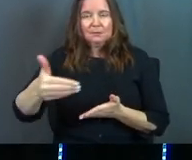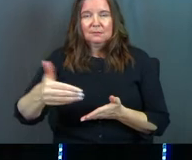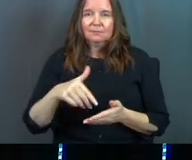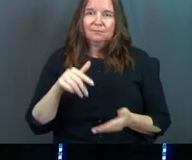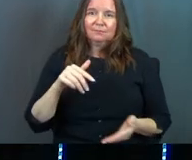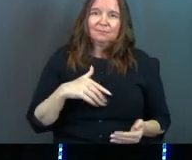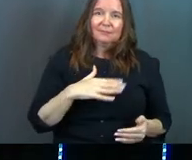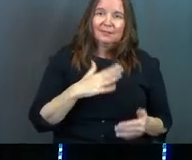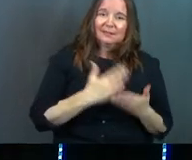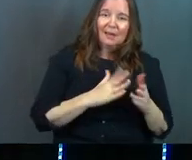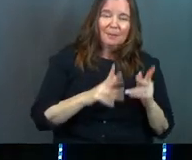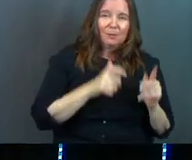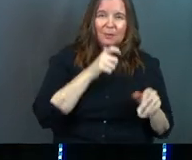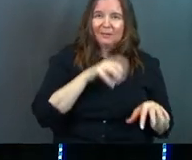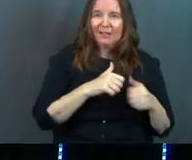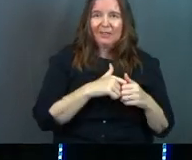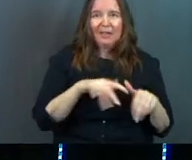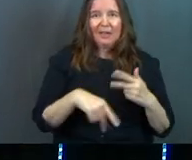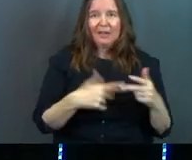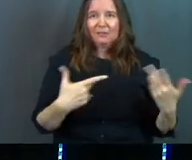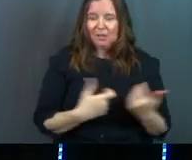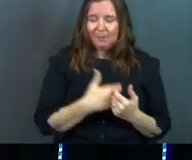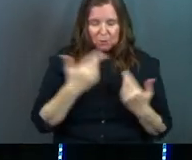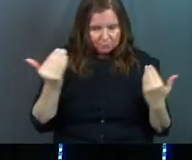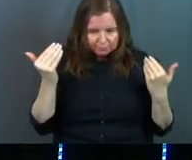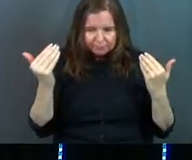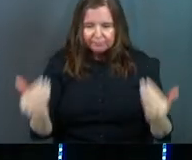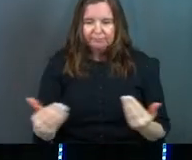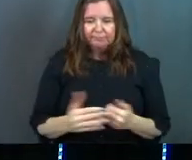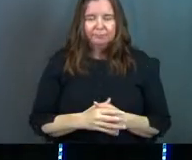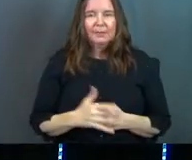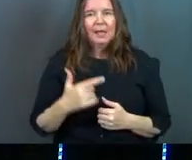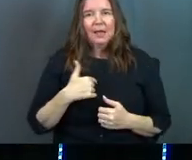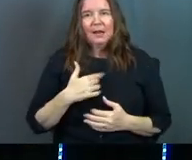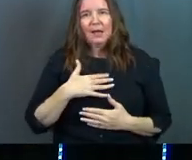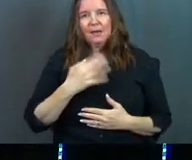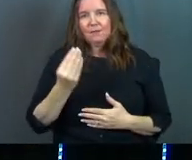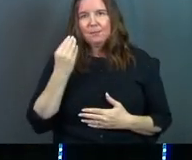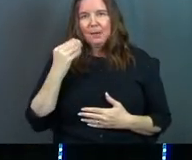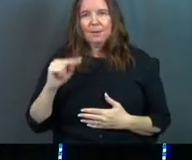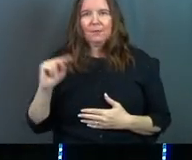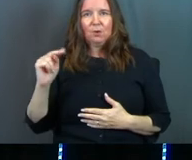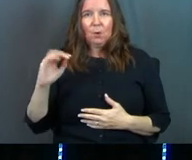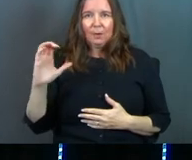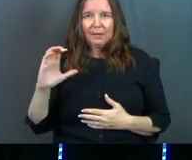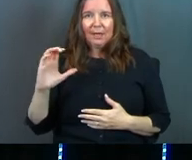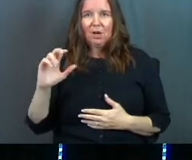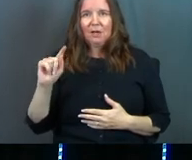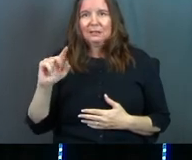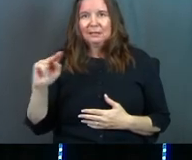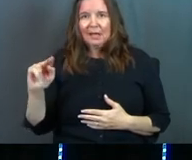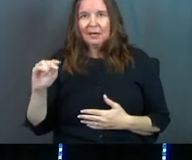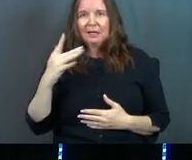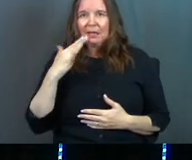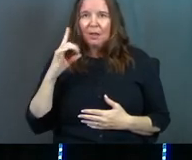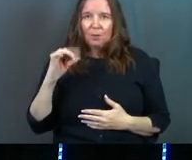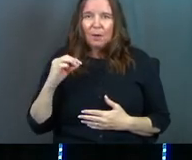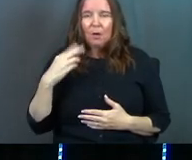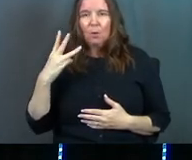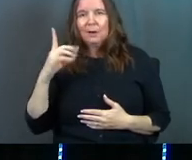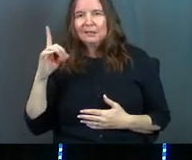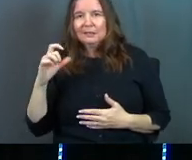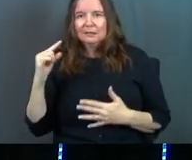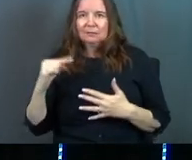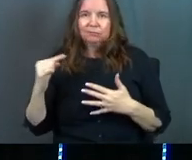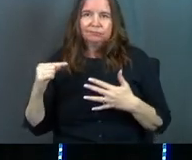Lesser moms wouldn't have taken on that kind of challenge, but you went for it. And I have great memories of North Carolina and Tennessee and Colorado and Washington,